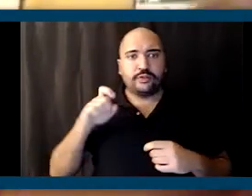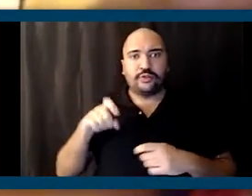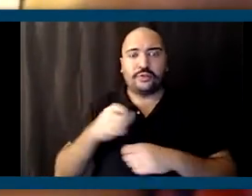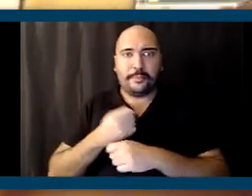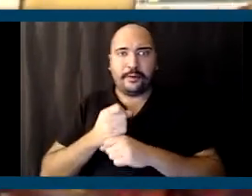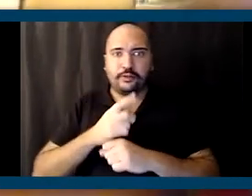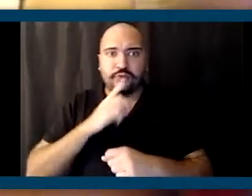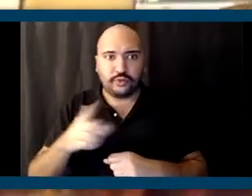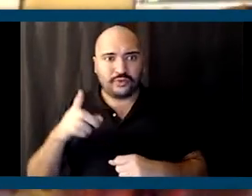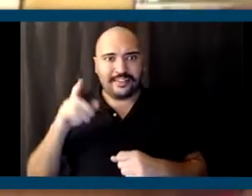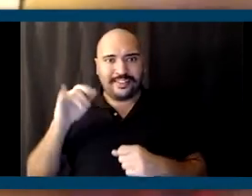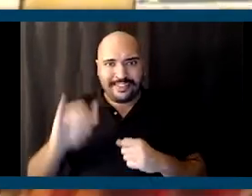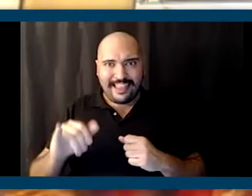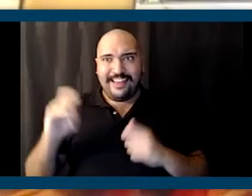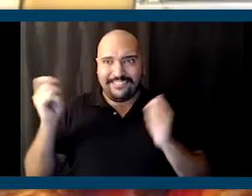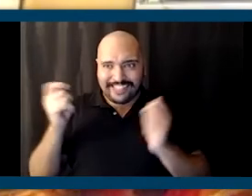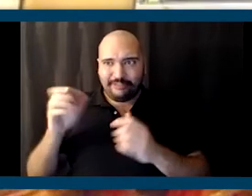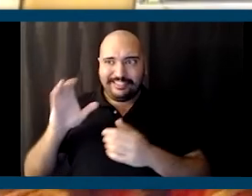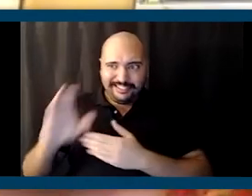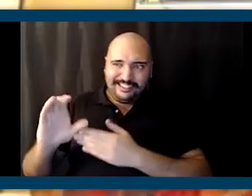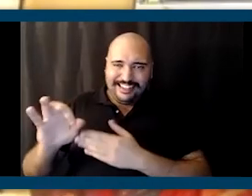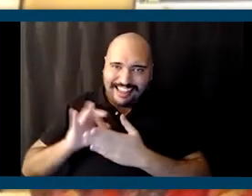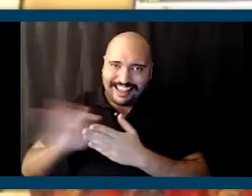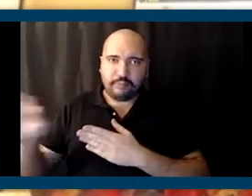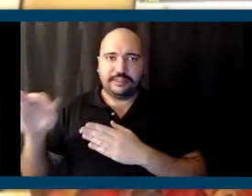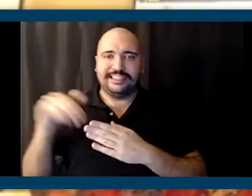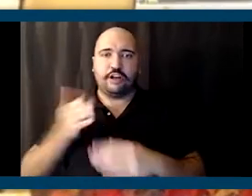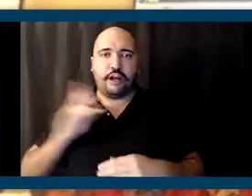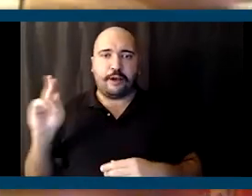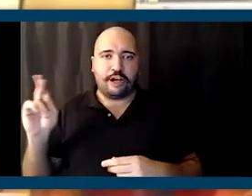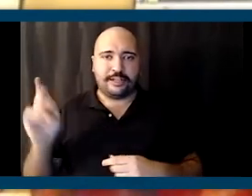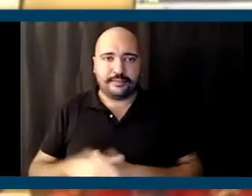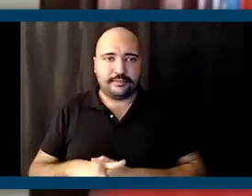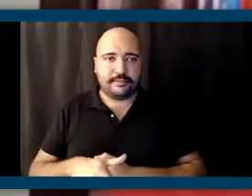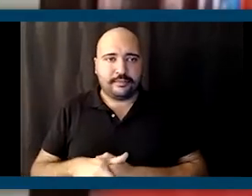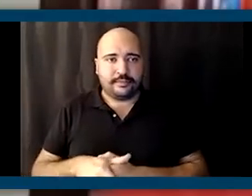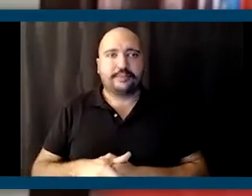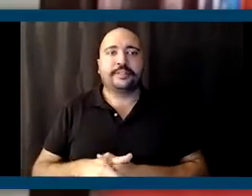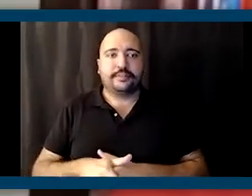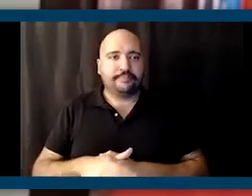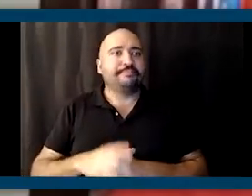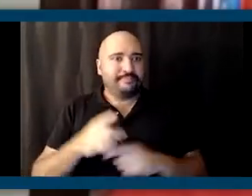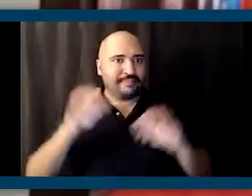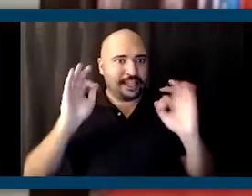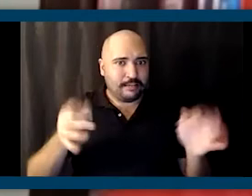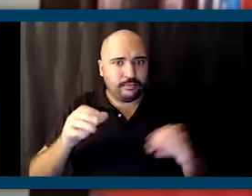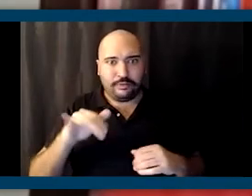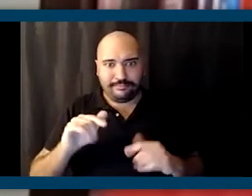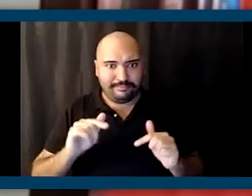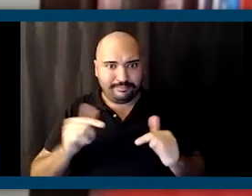sure that that margin of victory counts in the party. Absolutely, absolutely. Vincent.